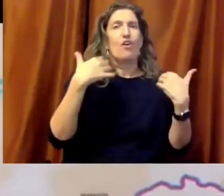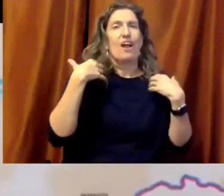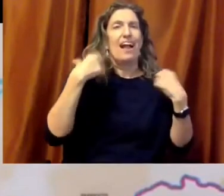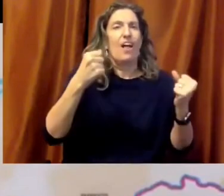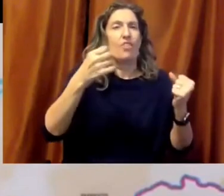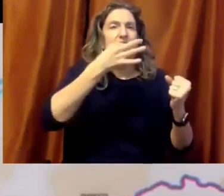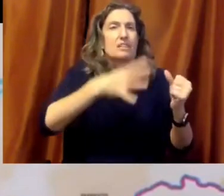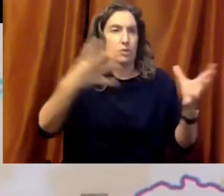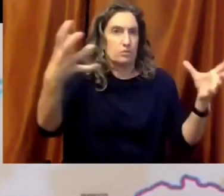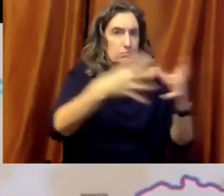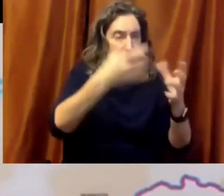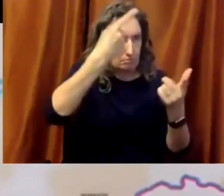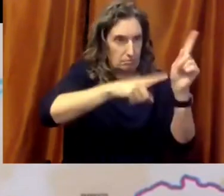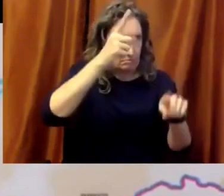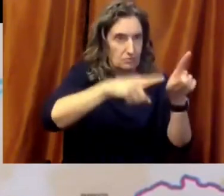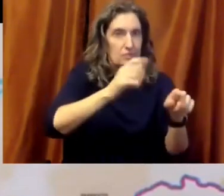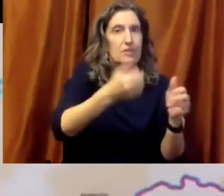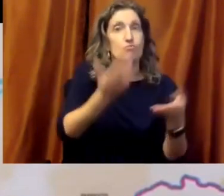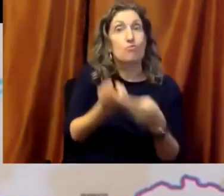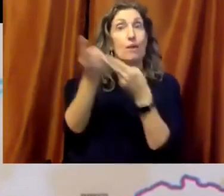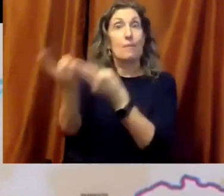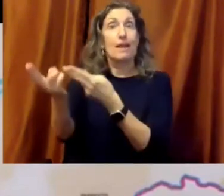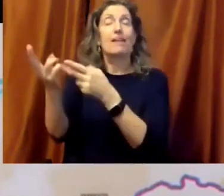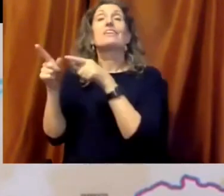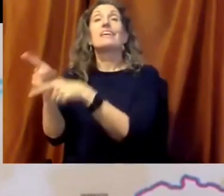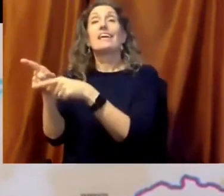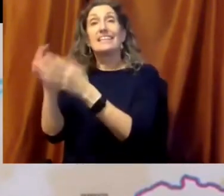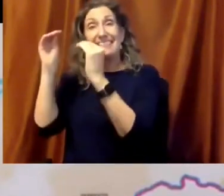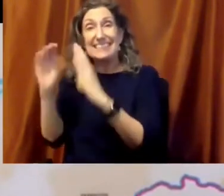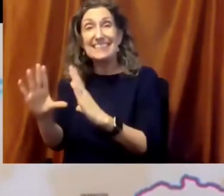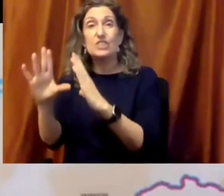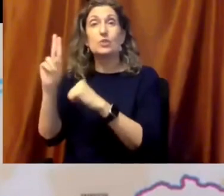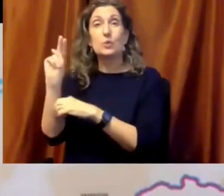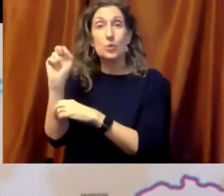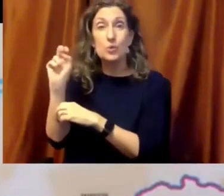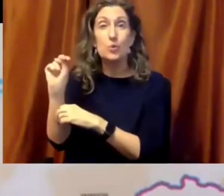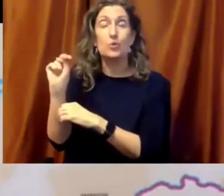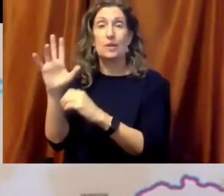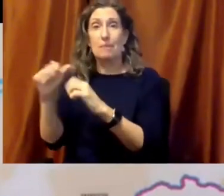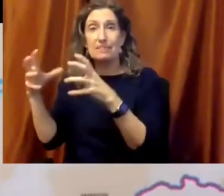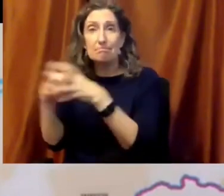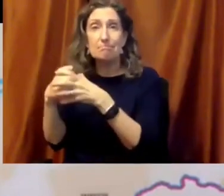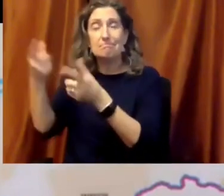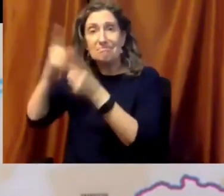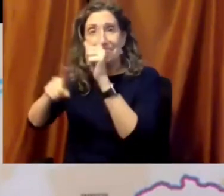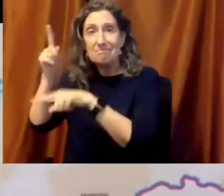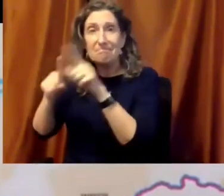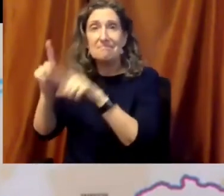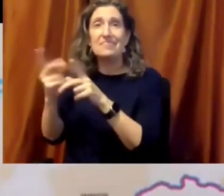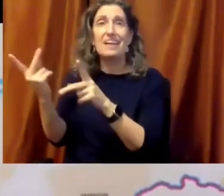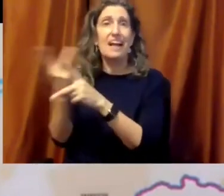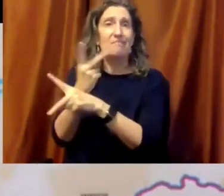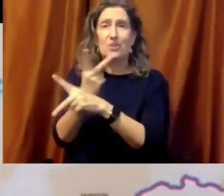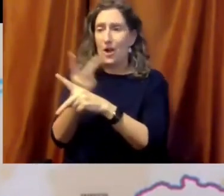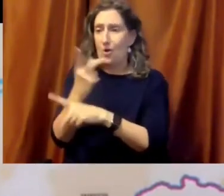with resources that already vulnerable students and education workers may continue to be the most